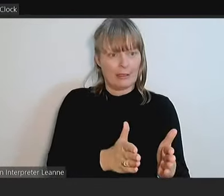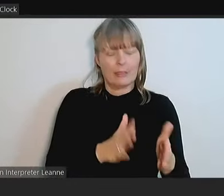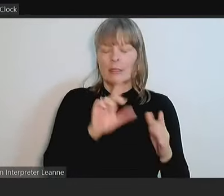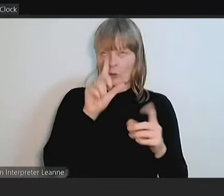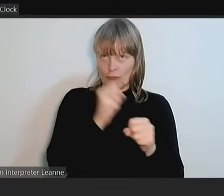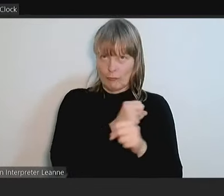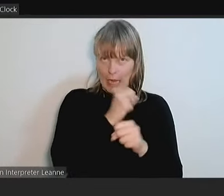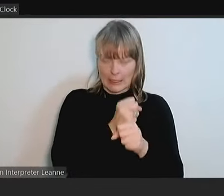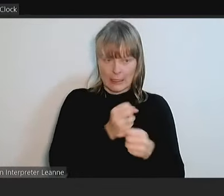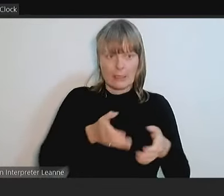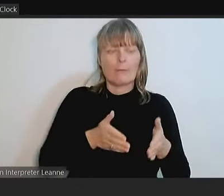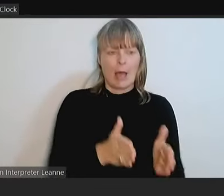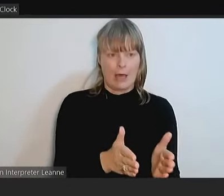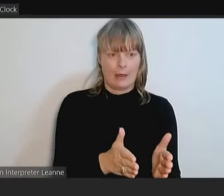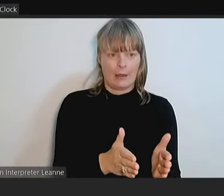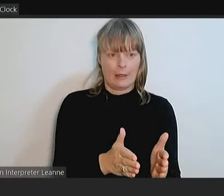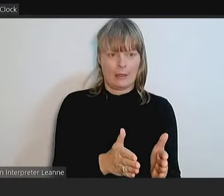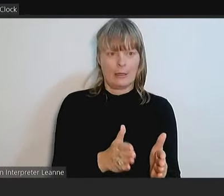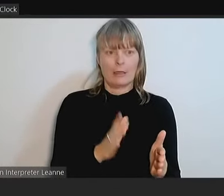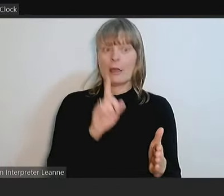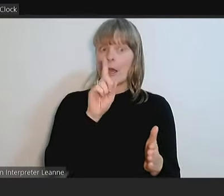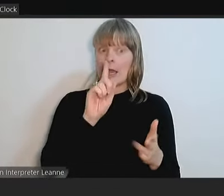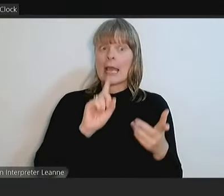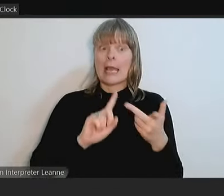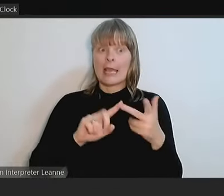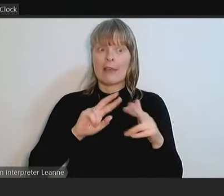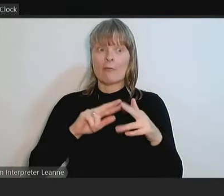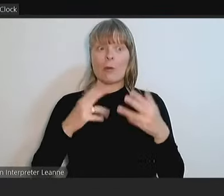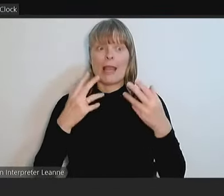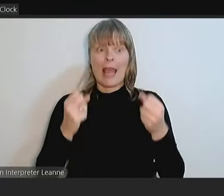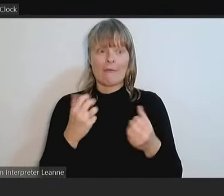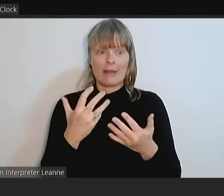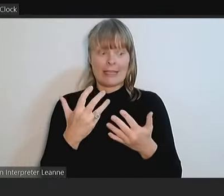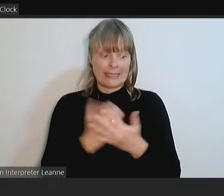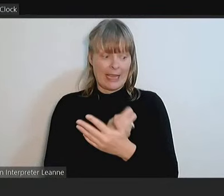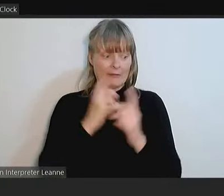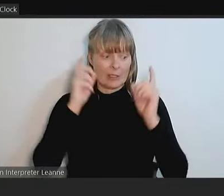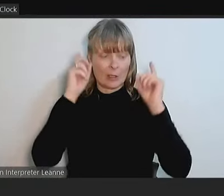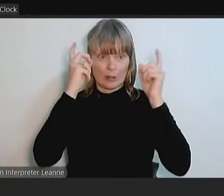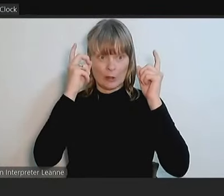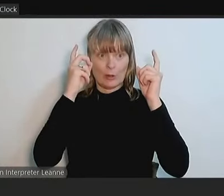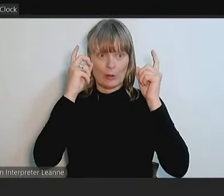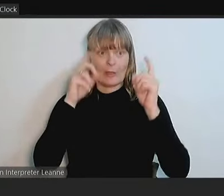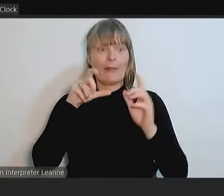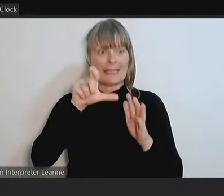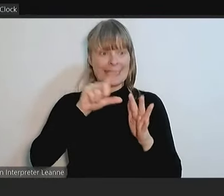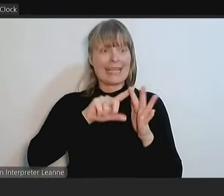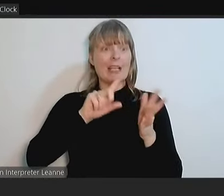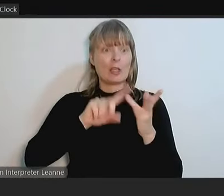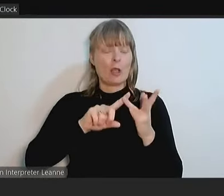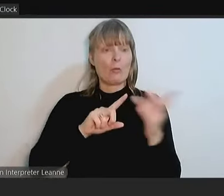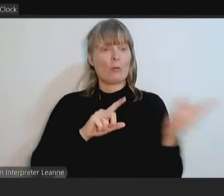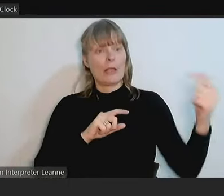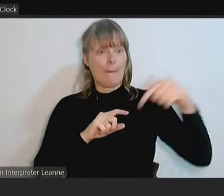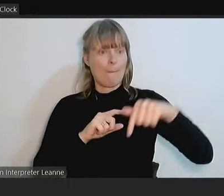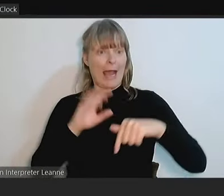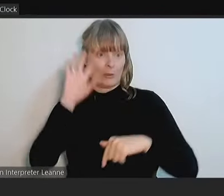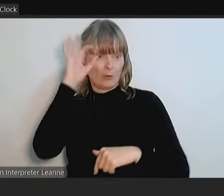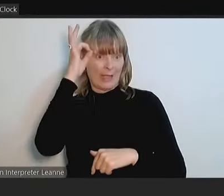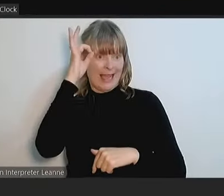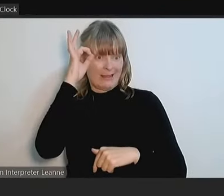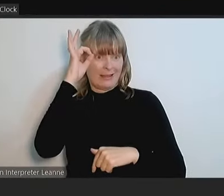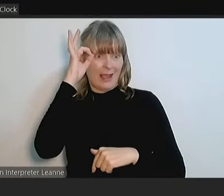Whereas if there was to be a safety concern, the CEO would come back to councillors and we would have to address that separately.